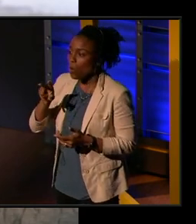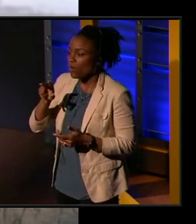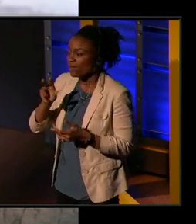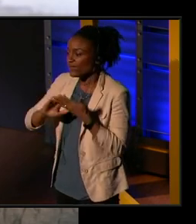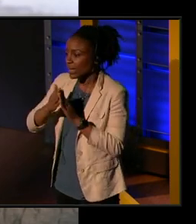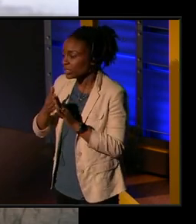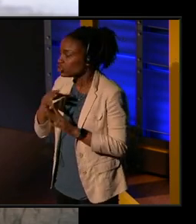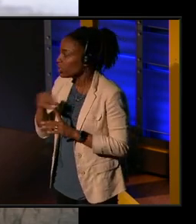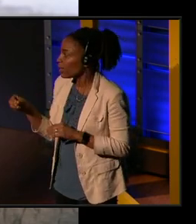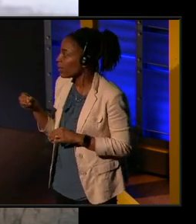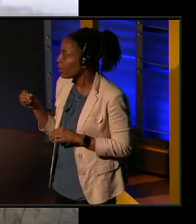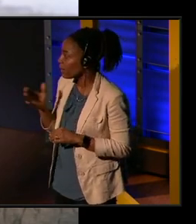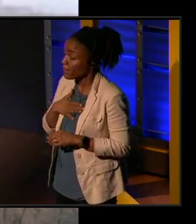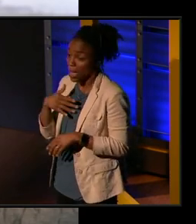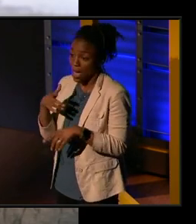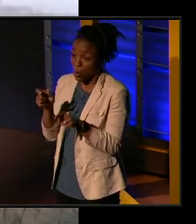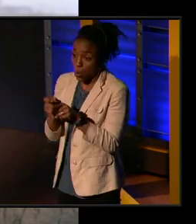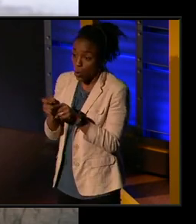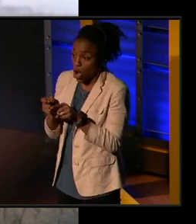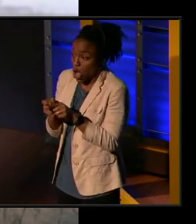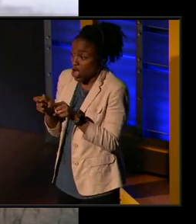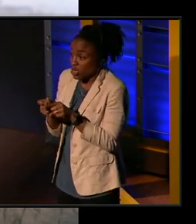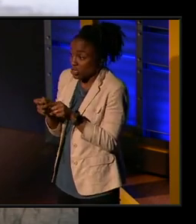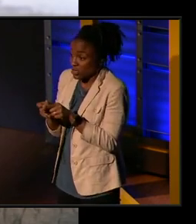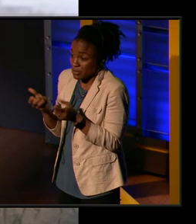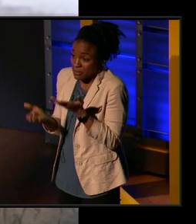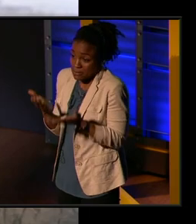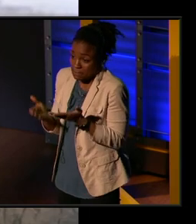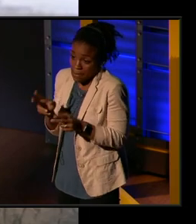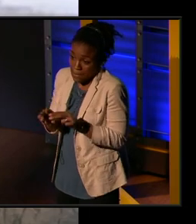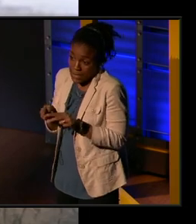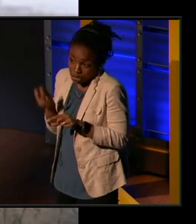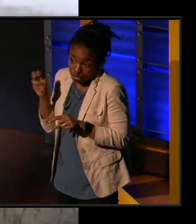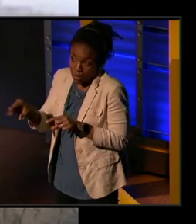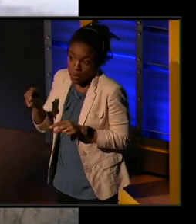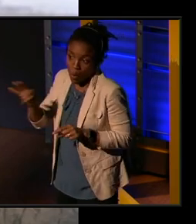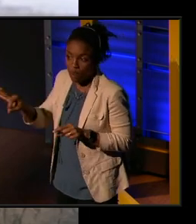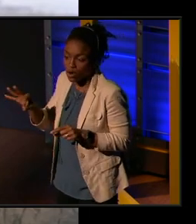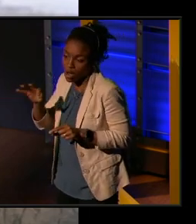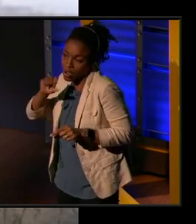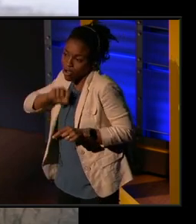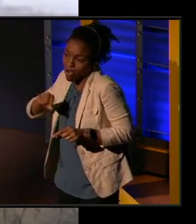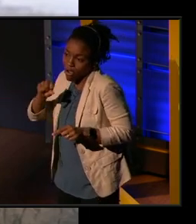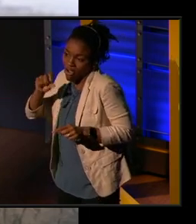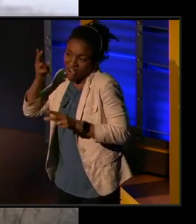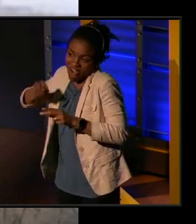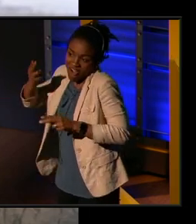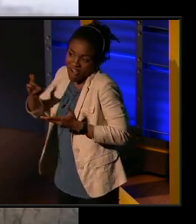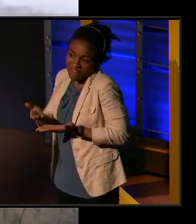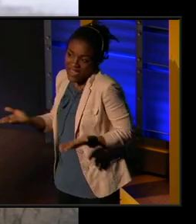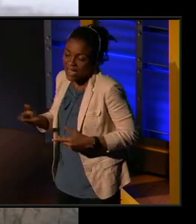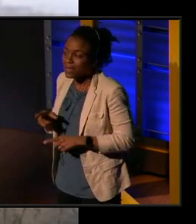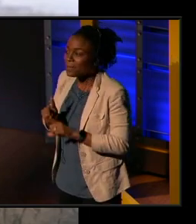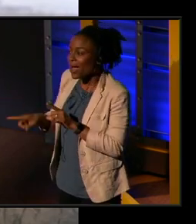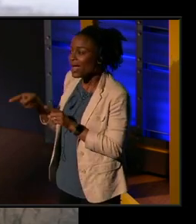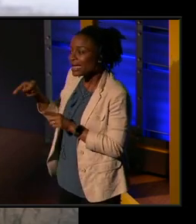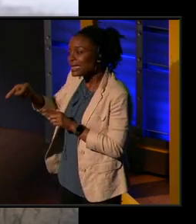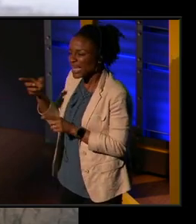maybe, if my words tripped over an artifact, but I think that's, that's, that's my words. I think in his words, he found